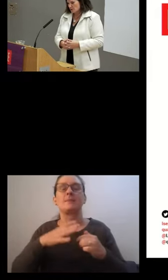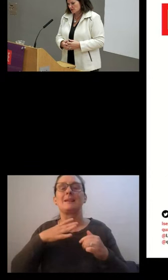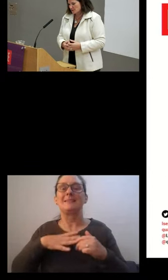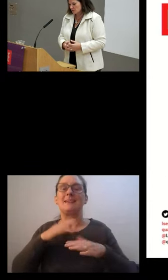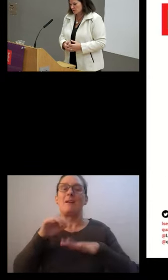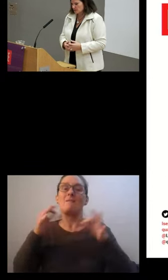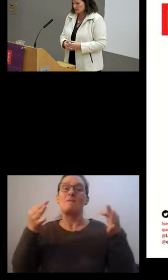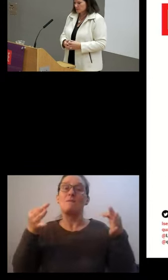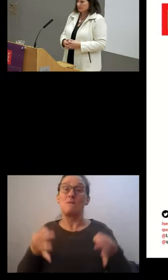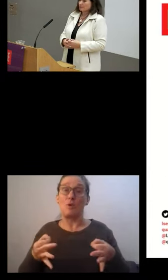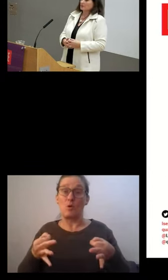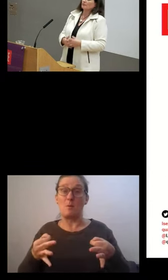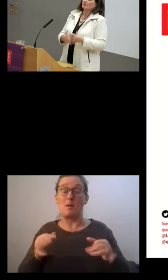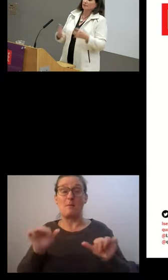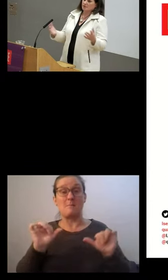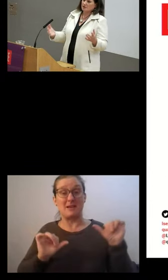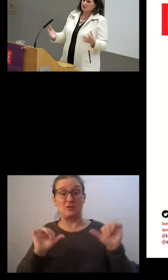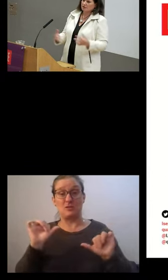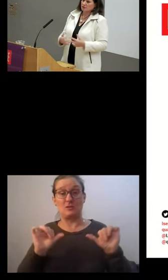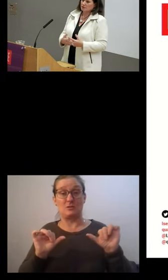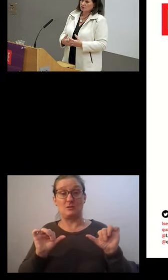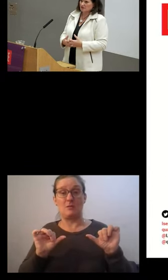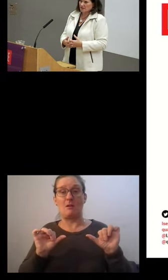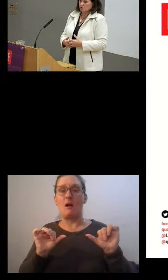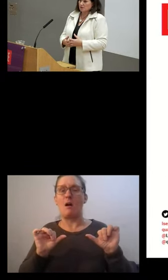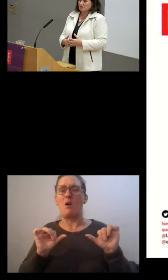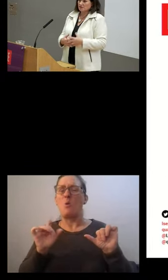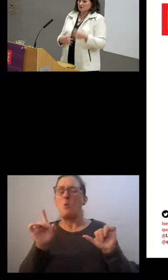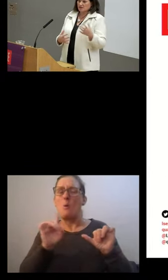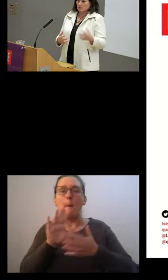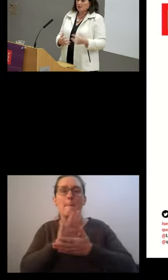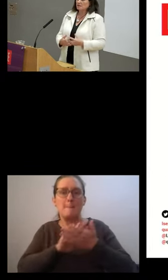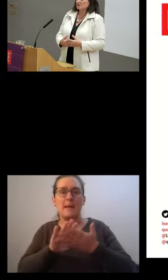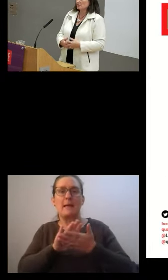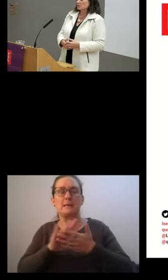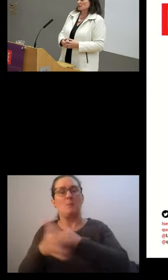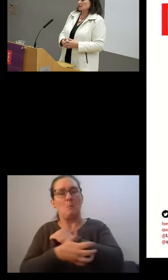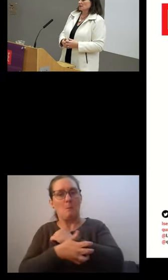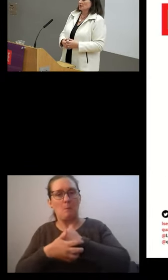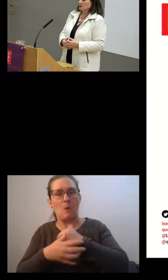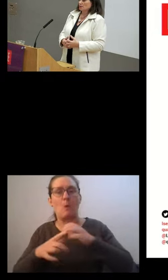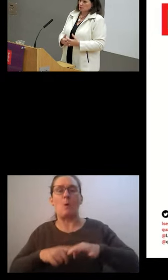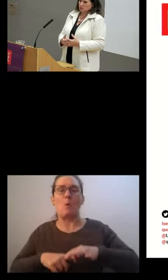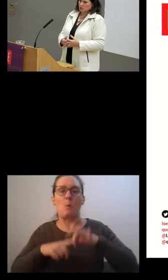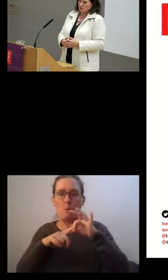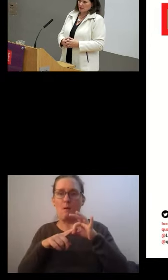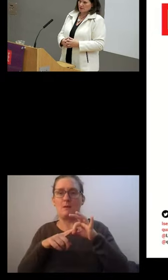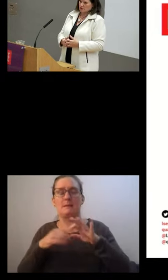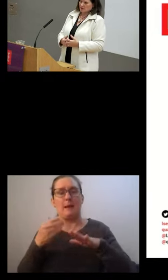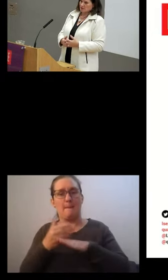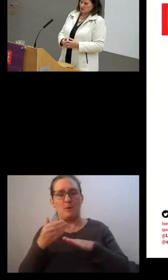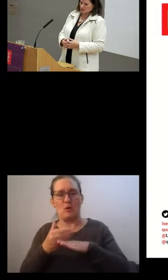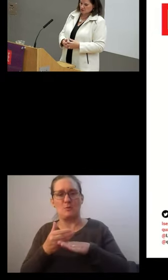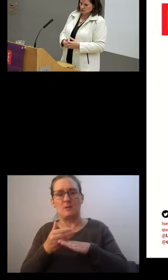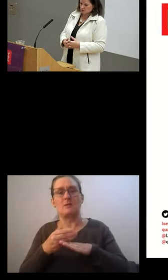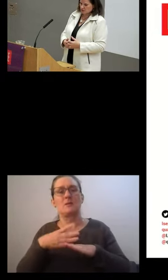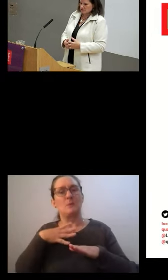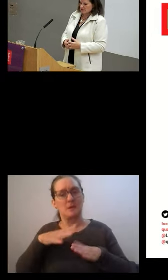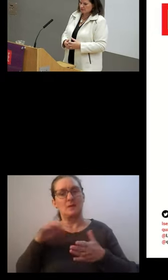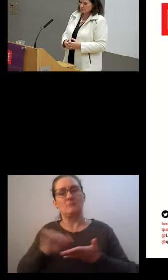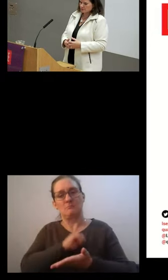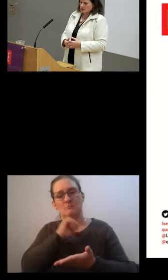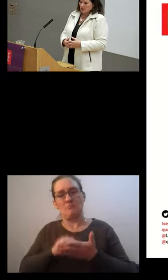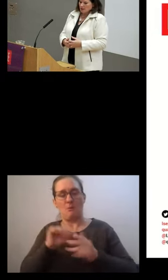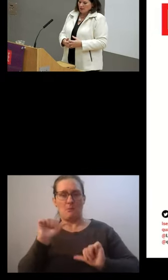of poor quality employment by means of a commission of experts in the same way that this has been done when we talk about measuring multidimensional